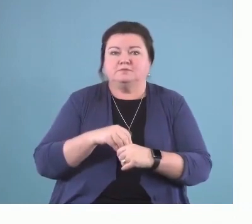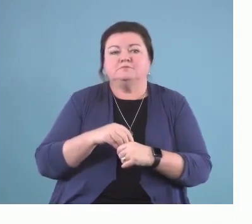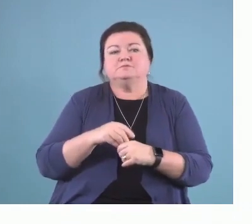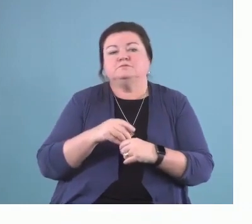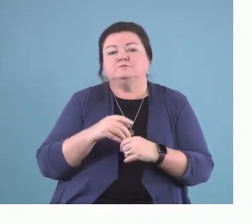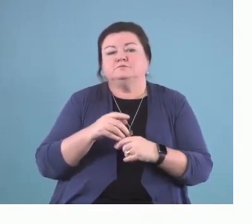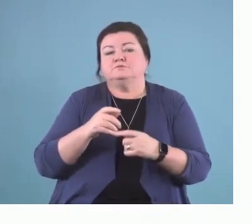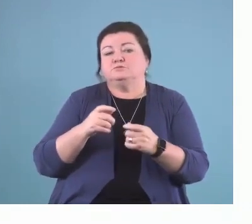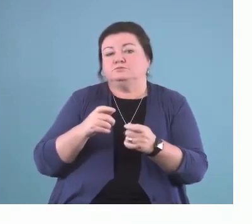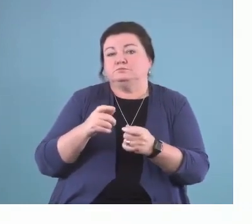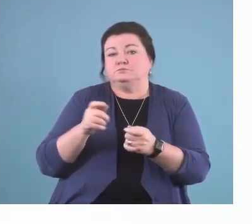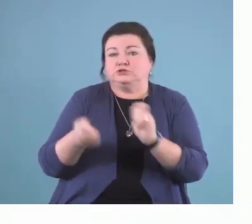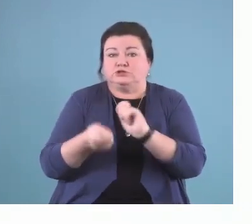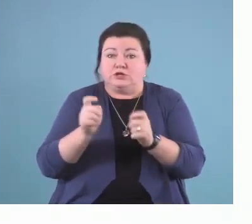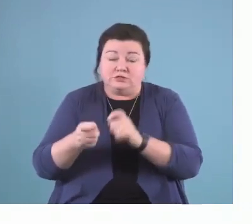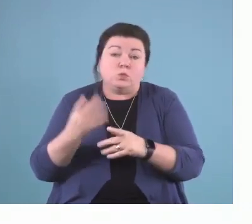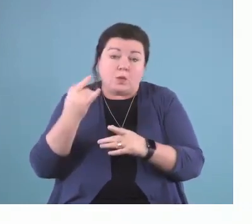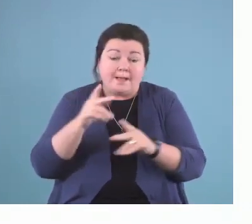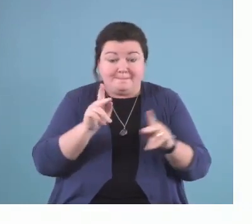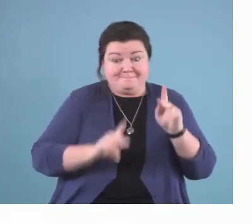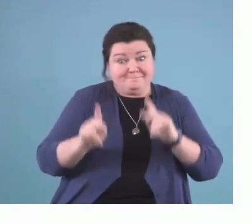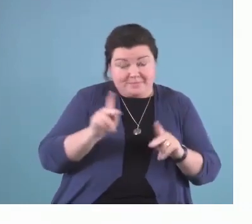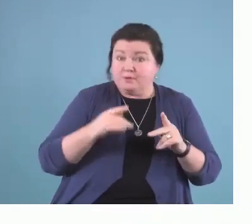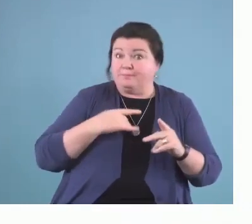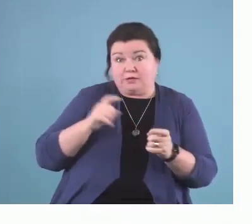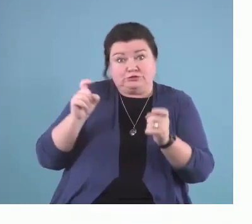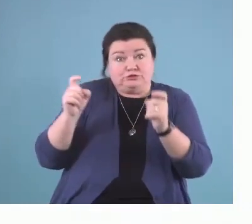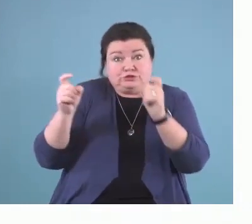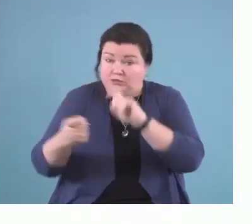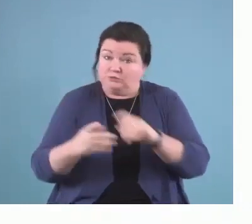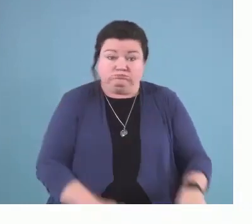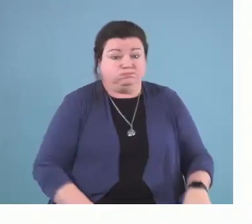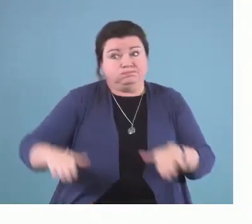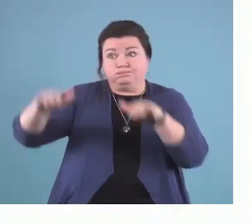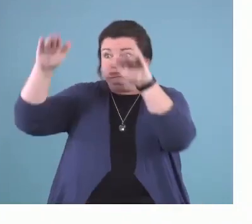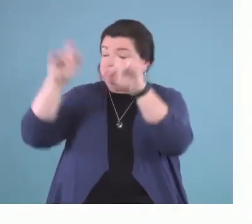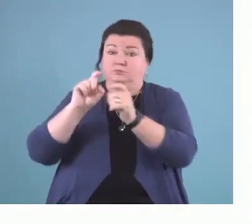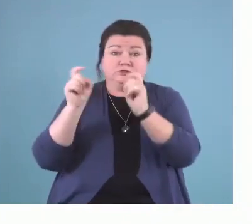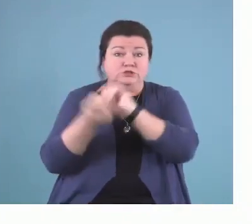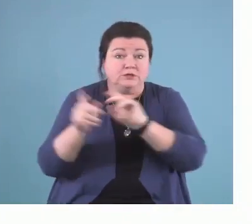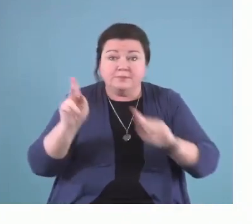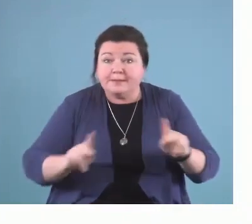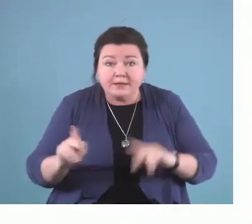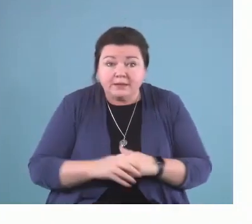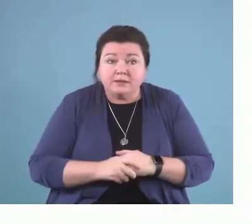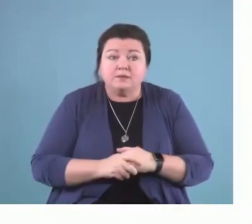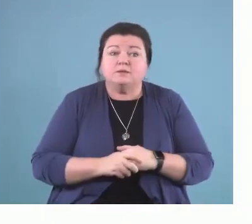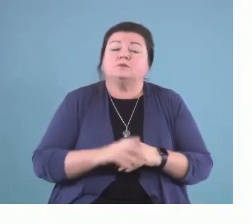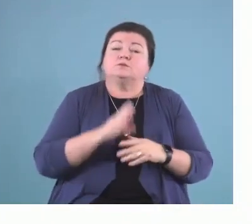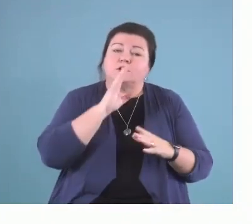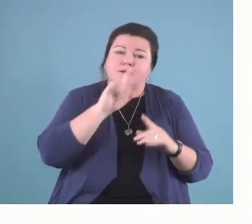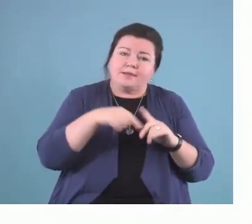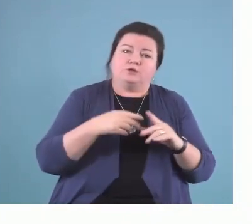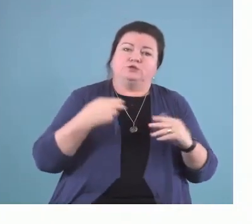they change as people change across the course of their lifespan. So, you can see outside of that, I talk about human development